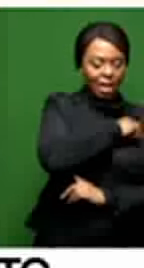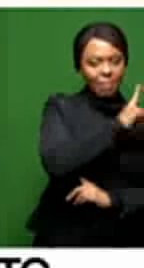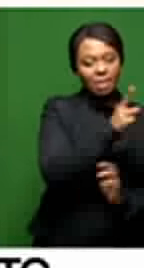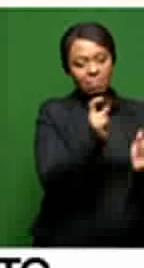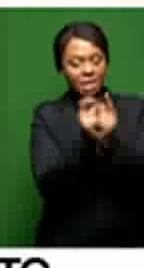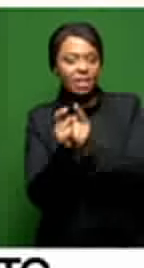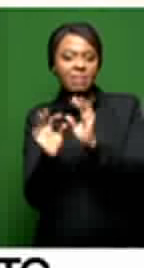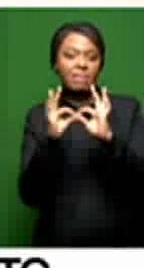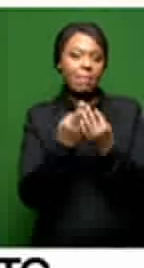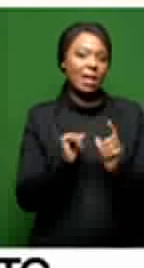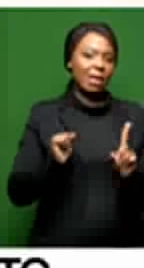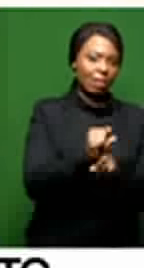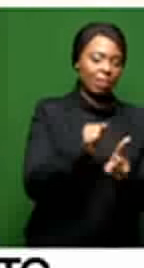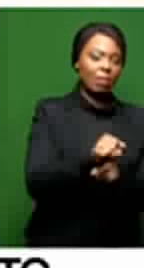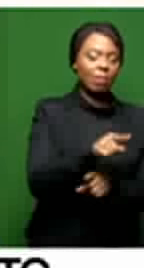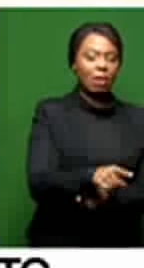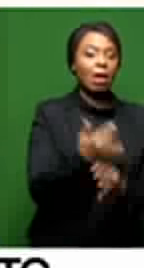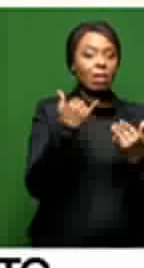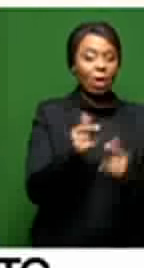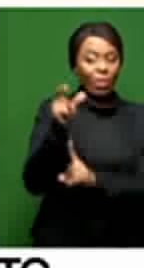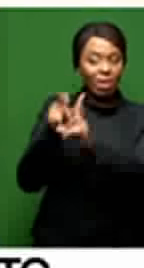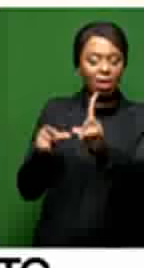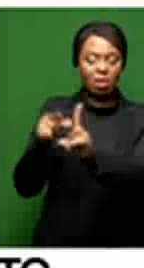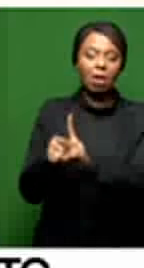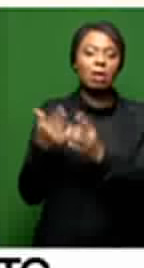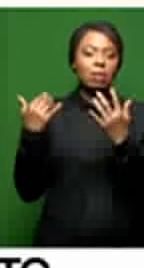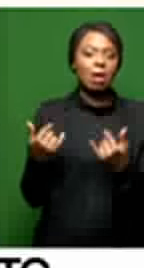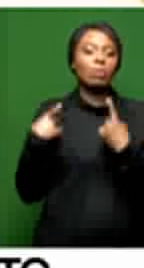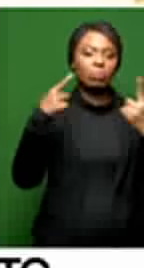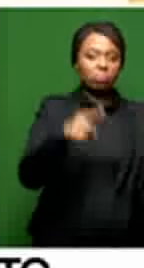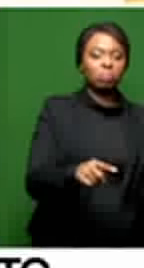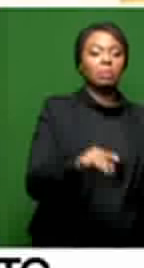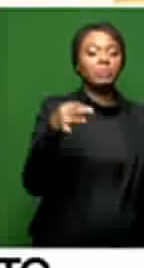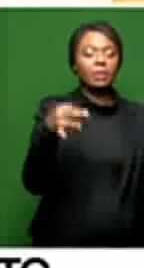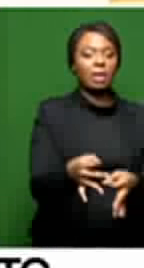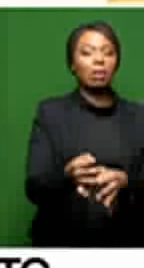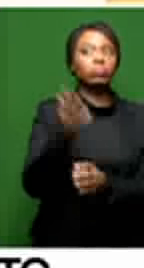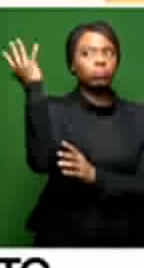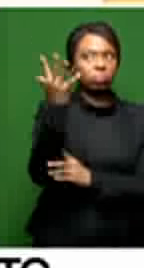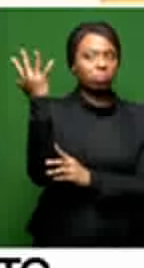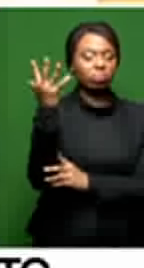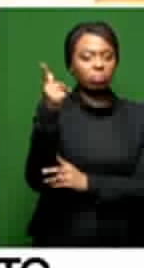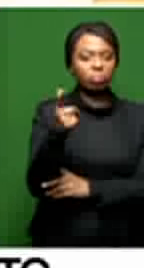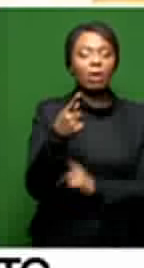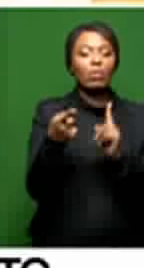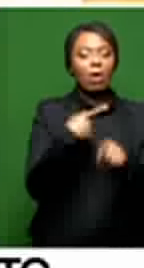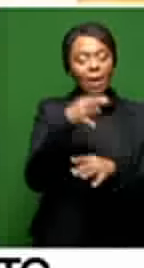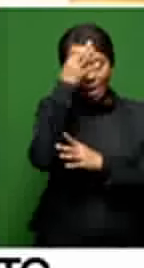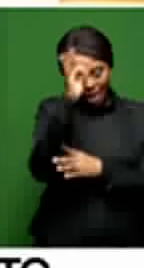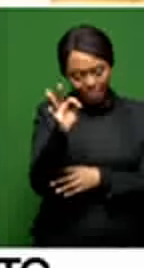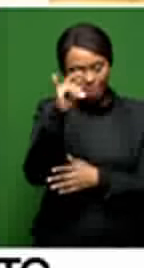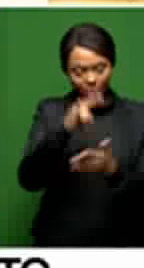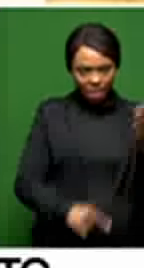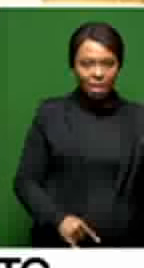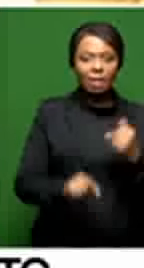And so today, he will be delivering the message from government who are also expecting other members of